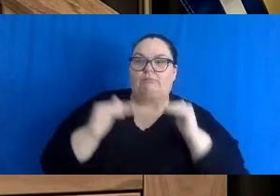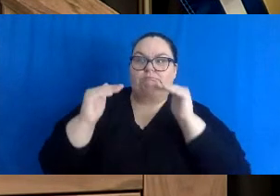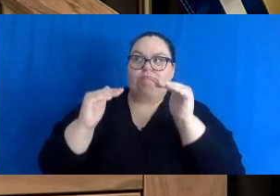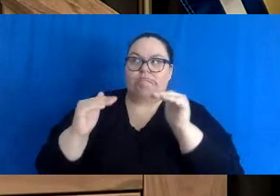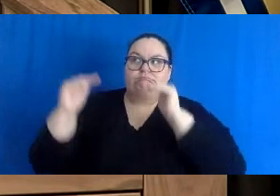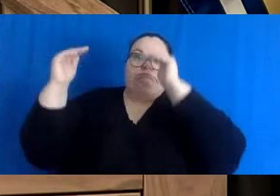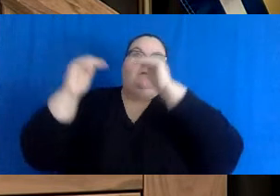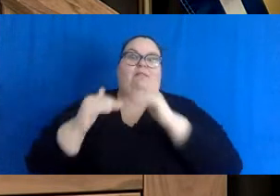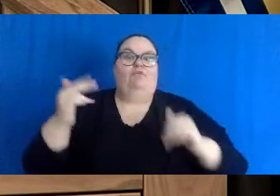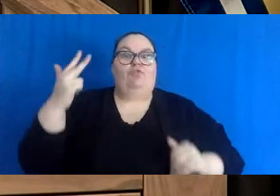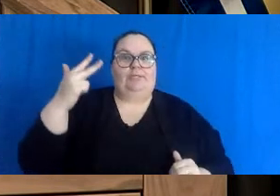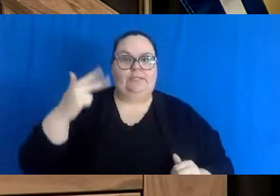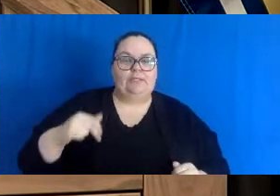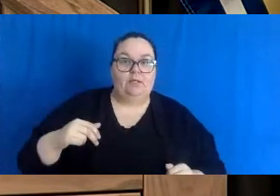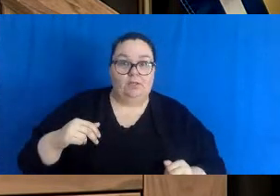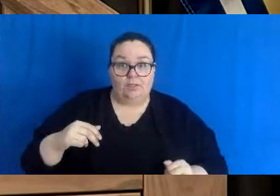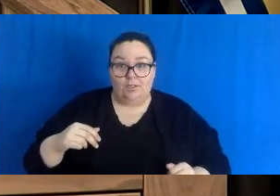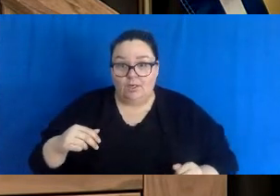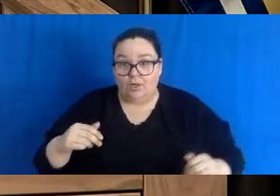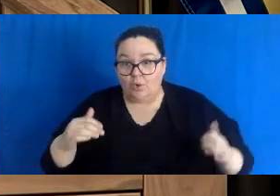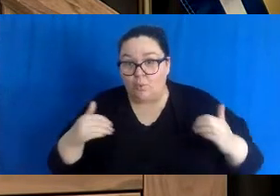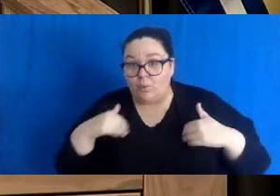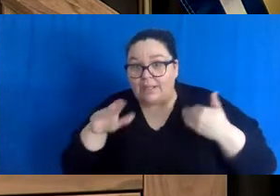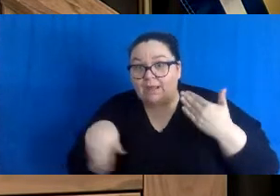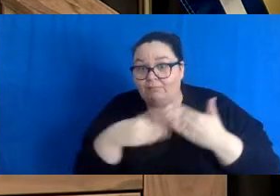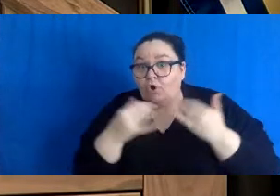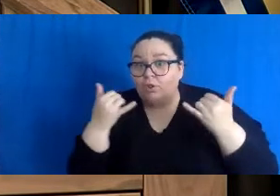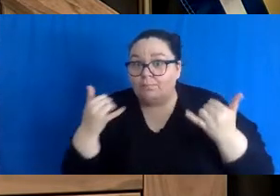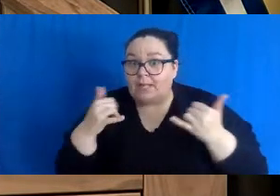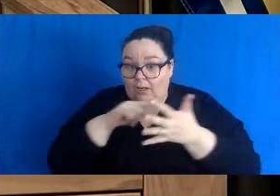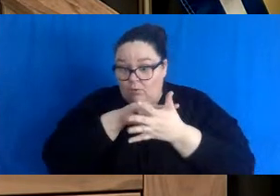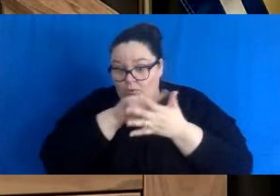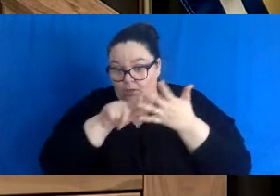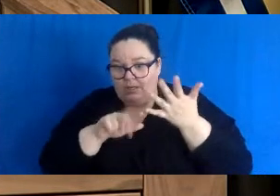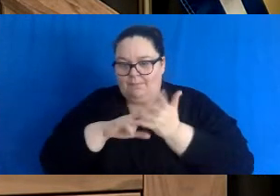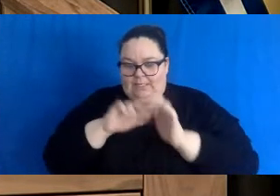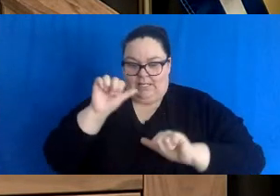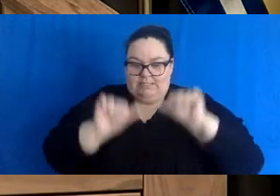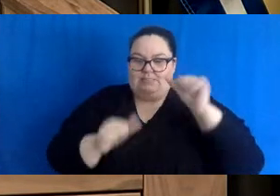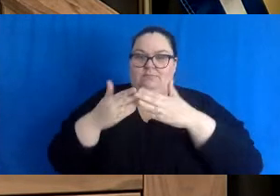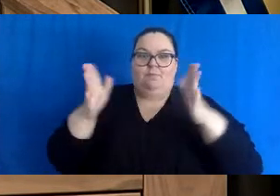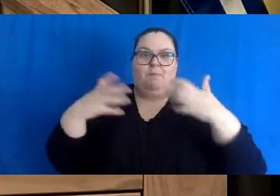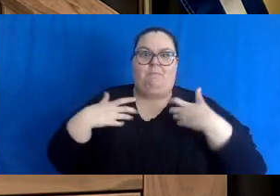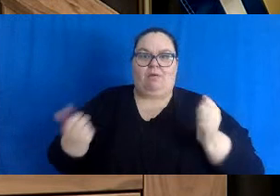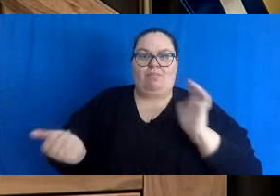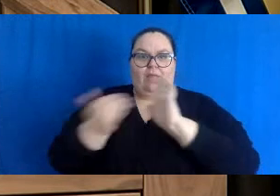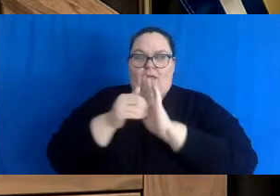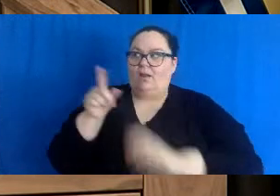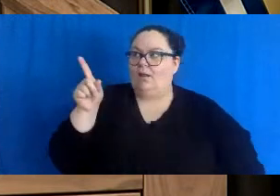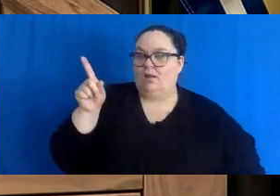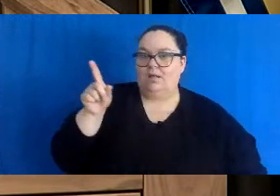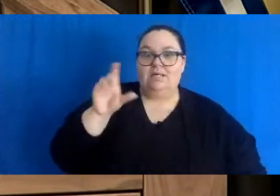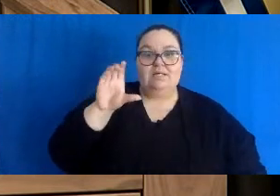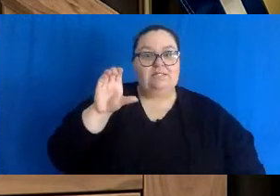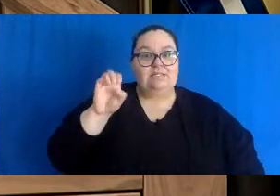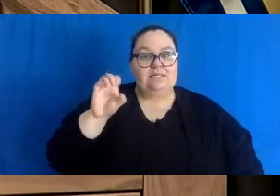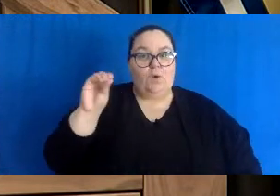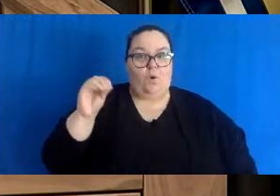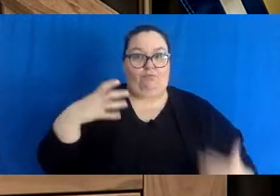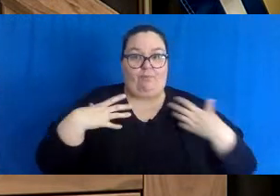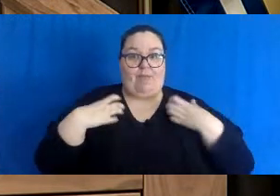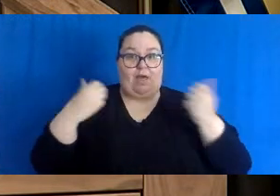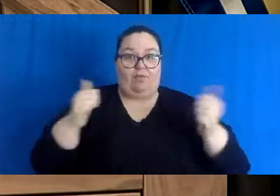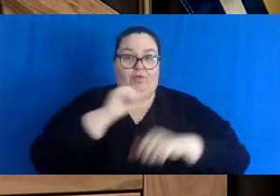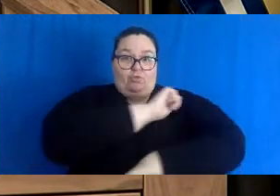three. All of those conditions have been met, and it caused a reassessment from public health. And when you see the CEOs of our health authorities here,